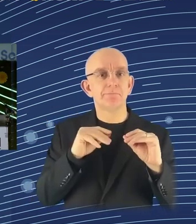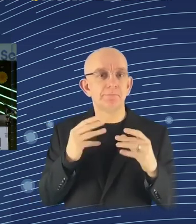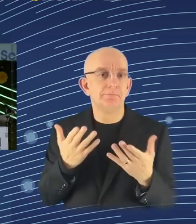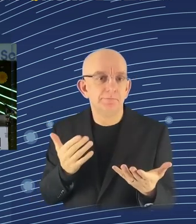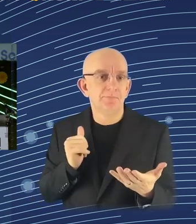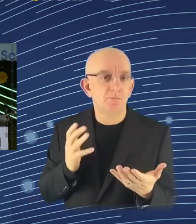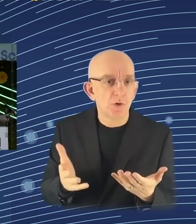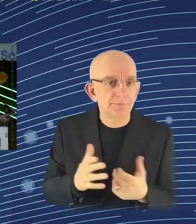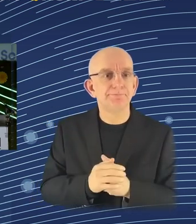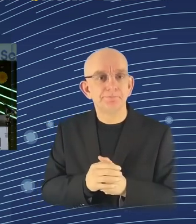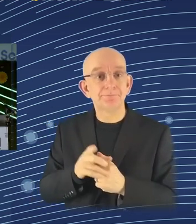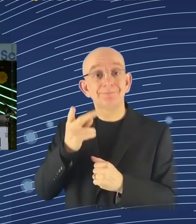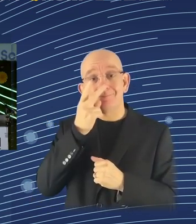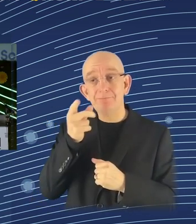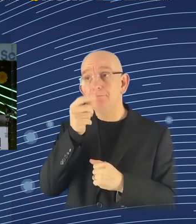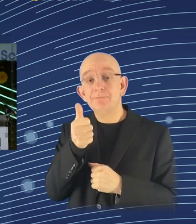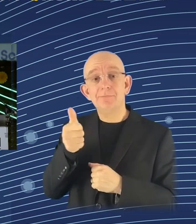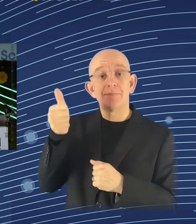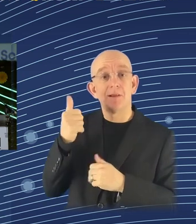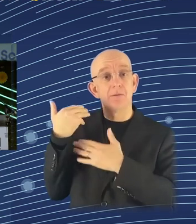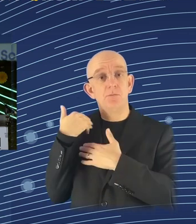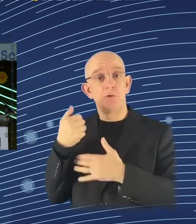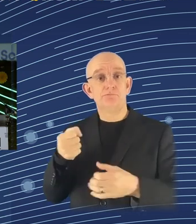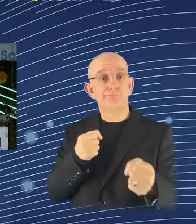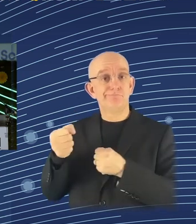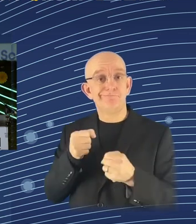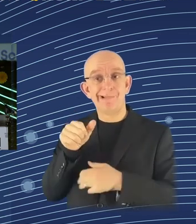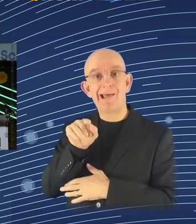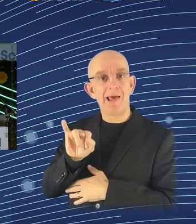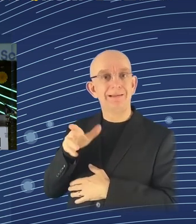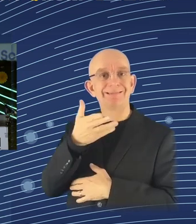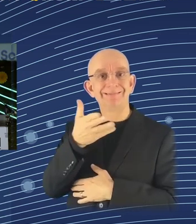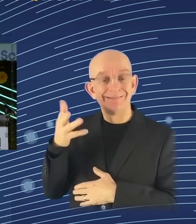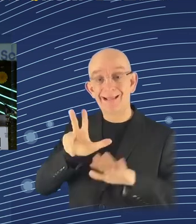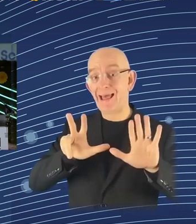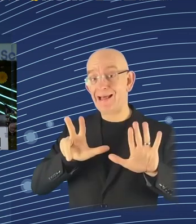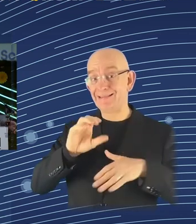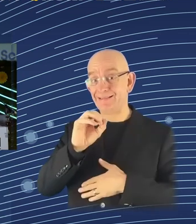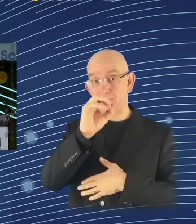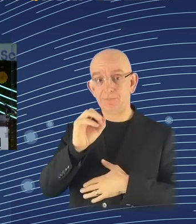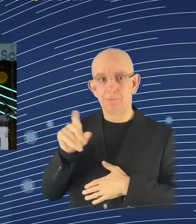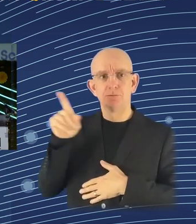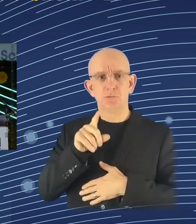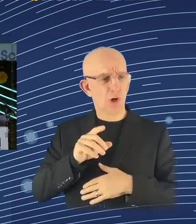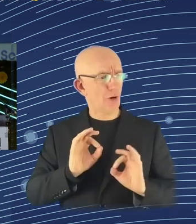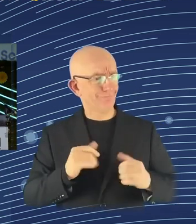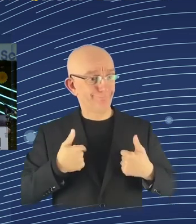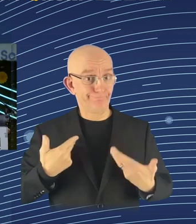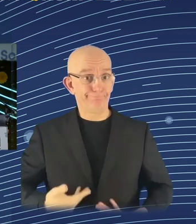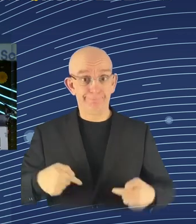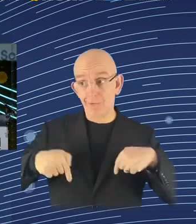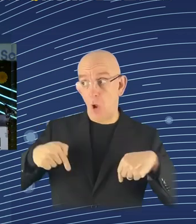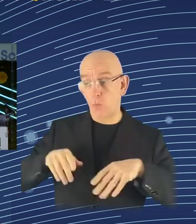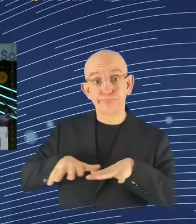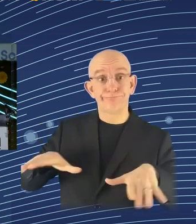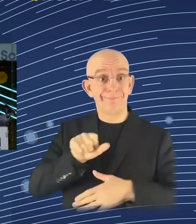it's not AI, serious AI, though. mean, it might be using Zoom software to have some